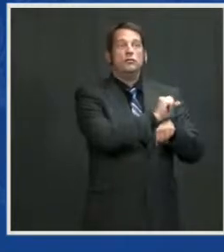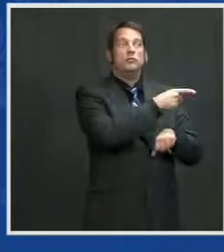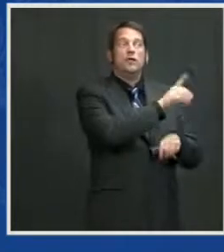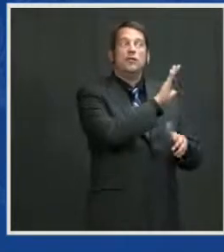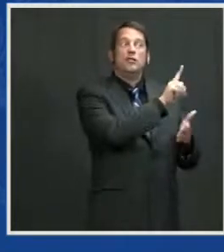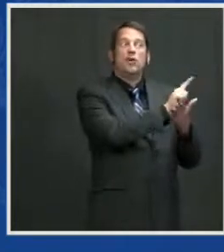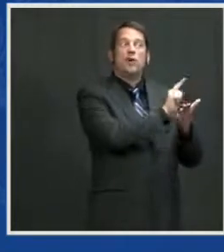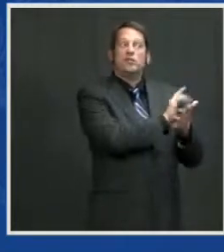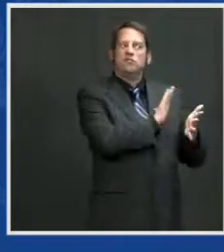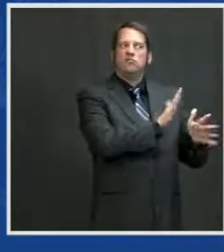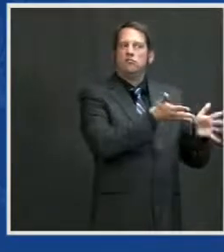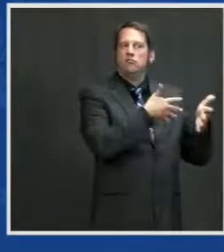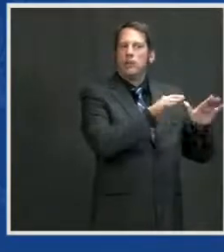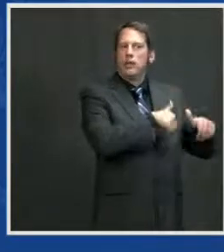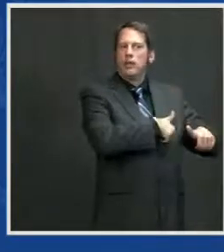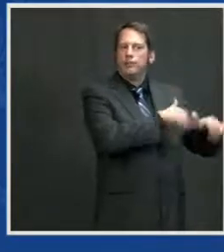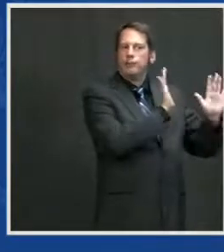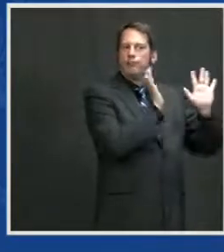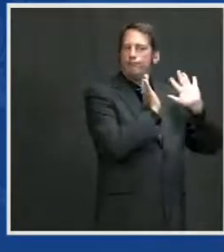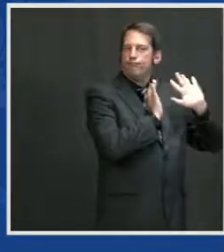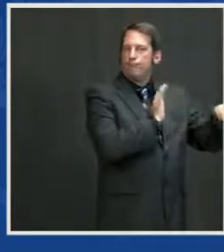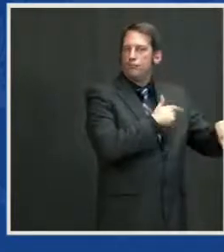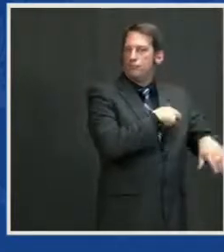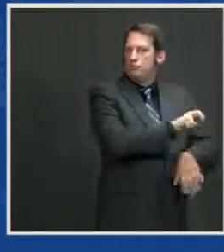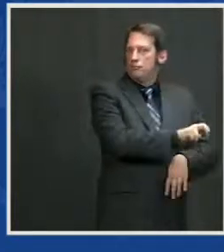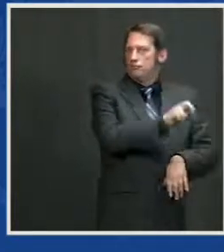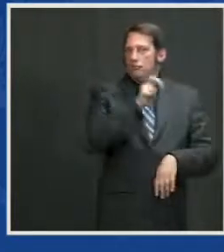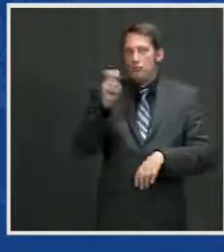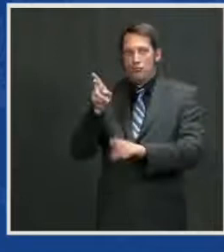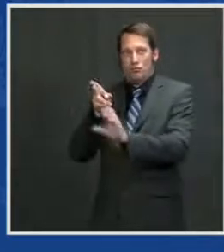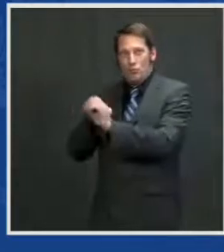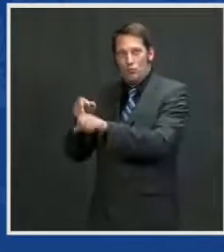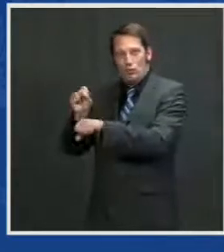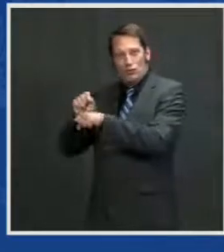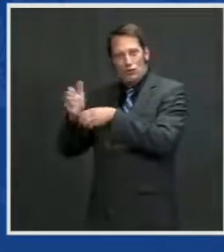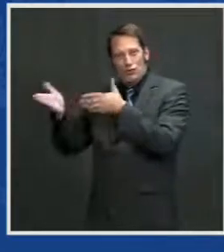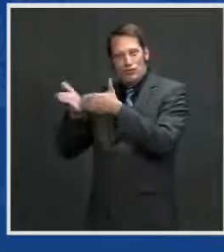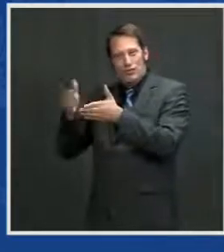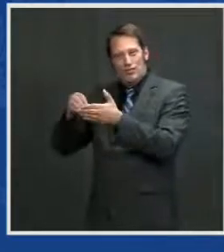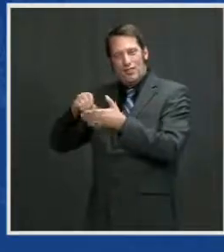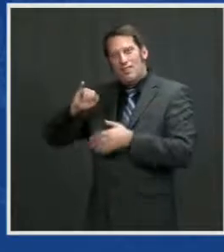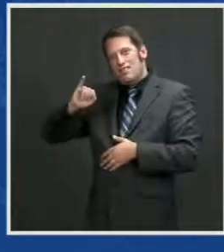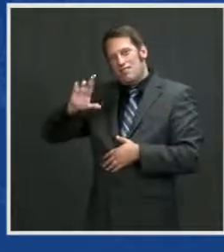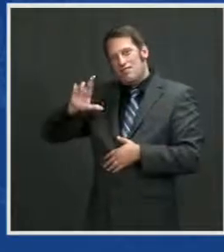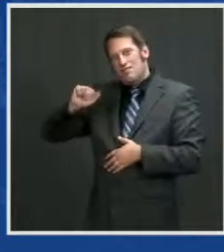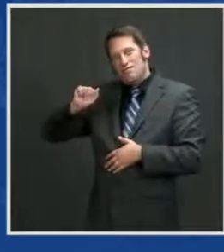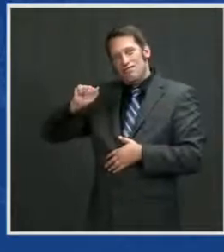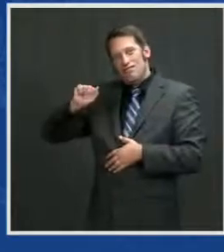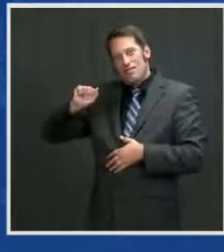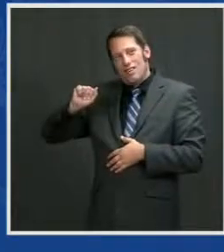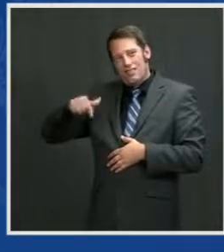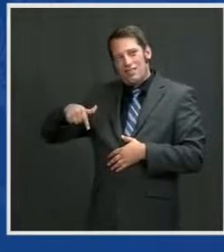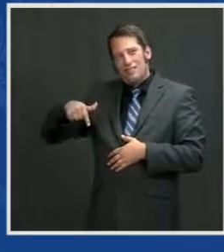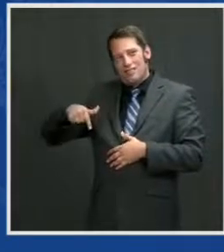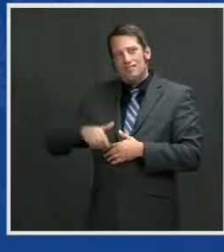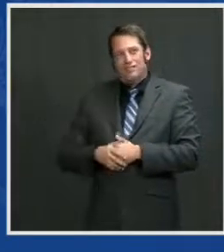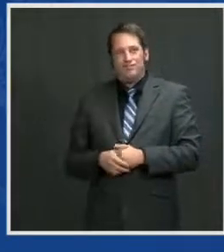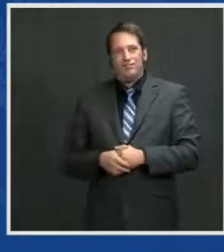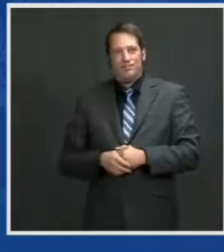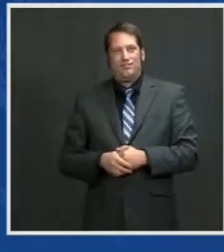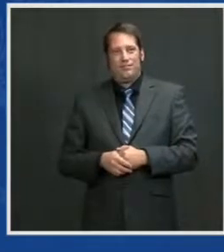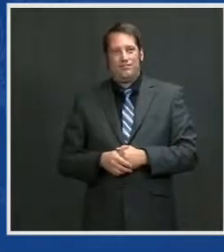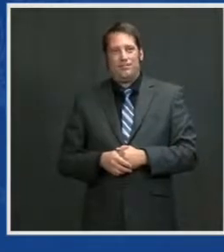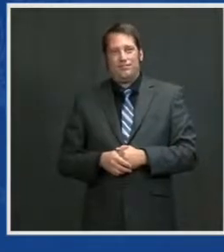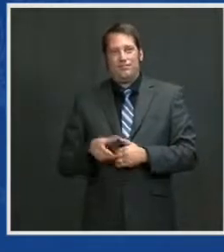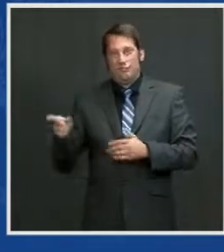for a year. And we got promoted to major. I said, Beau, you're now a field-grade officer. I